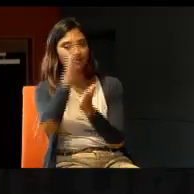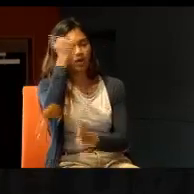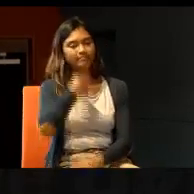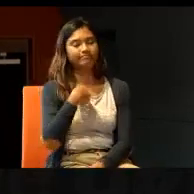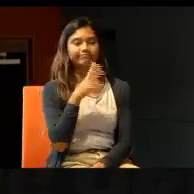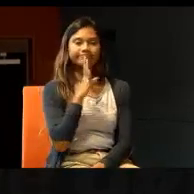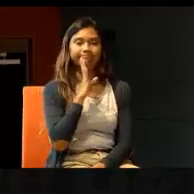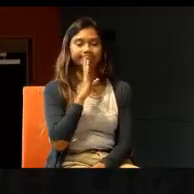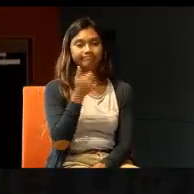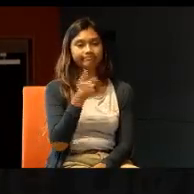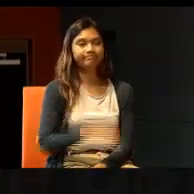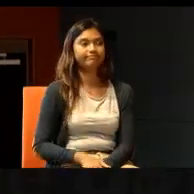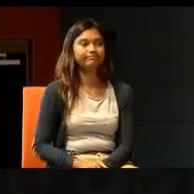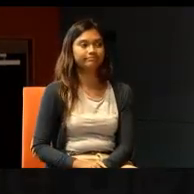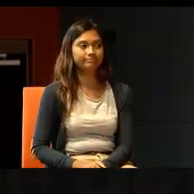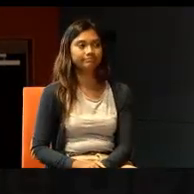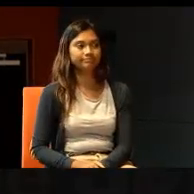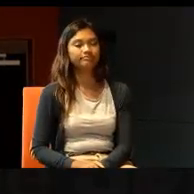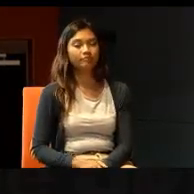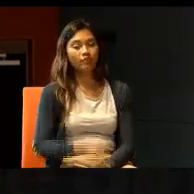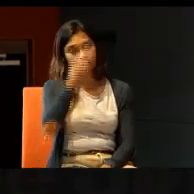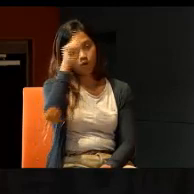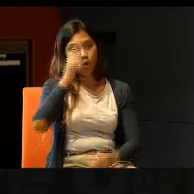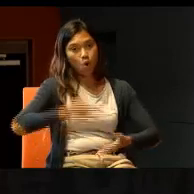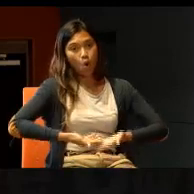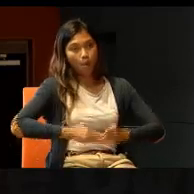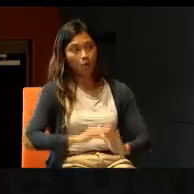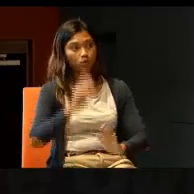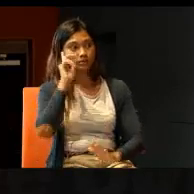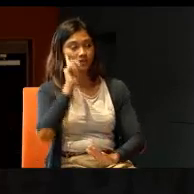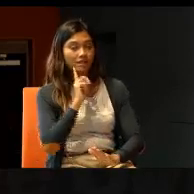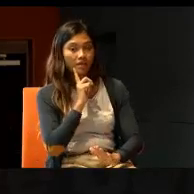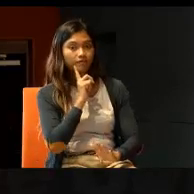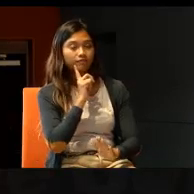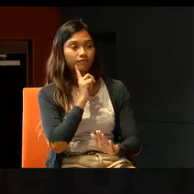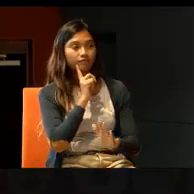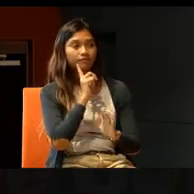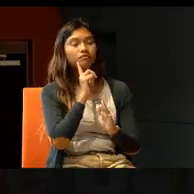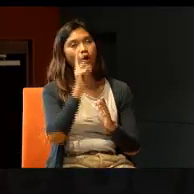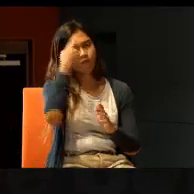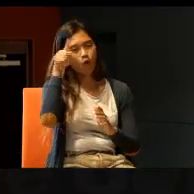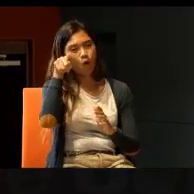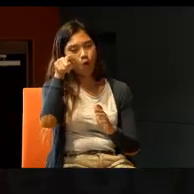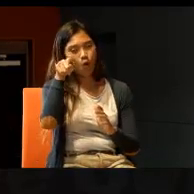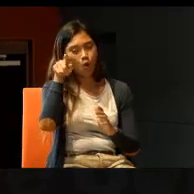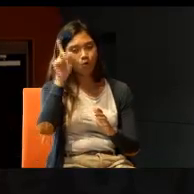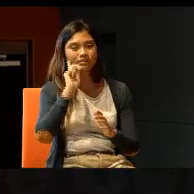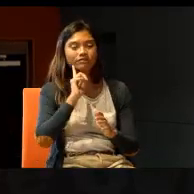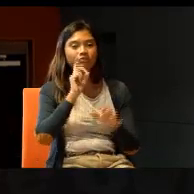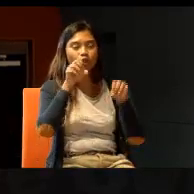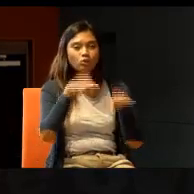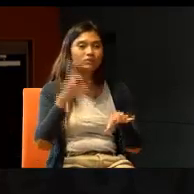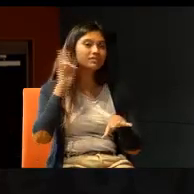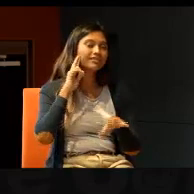This is, also for those, who are born deaf, or, who lose their hearing, before they learn speech. Of course,